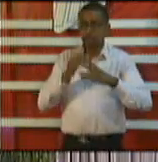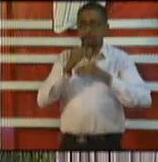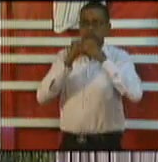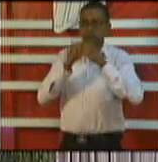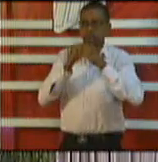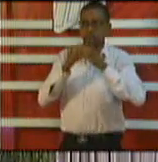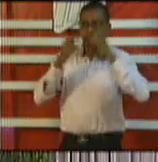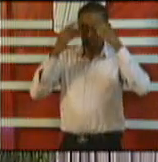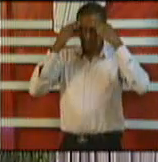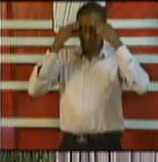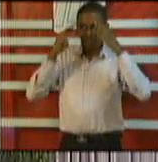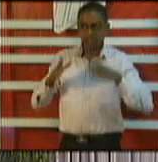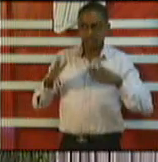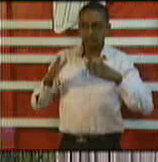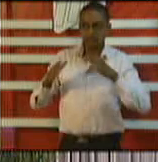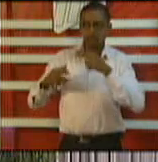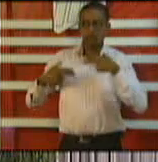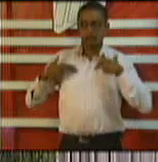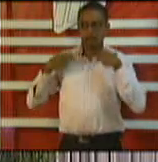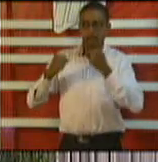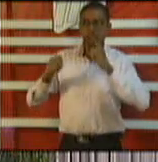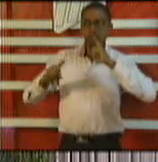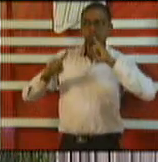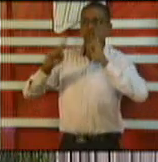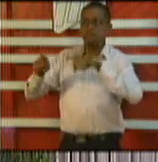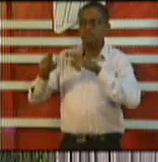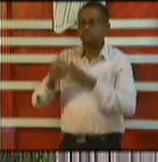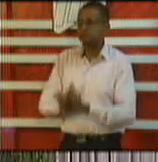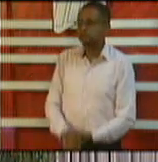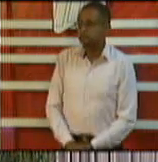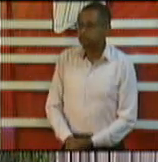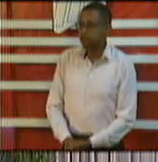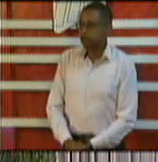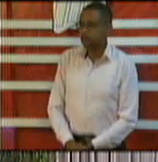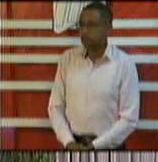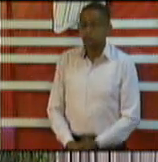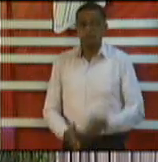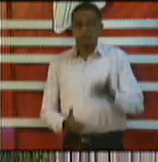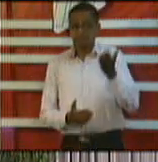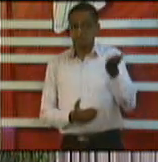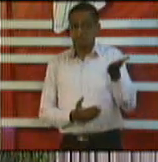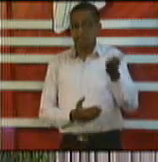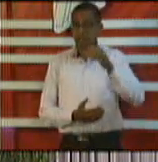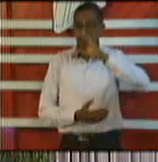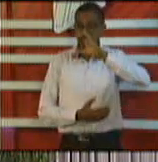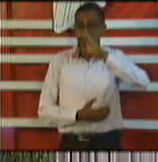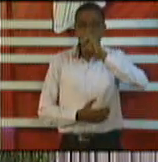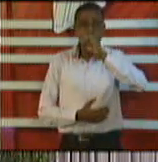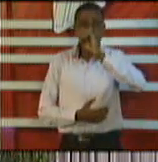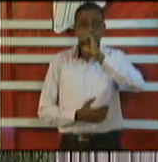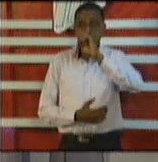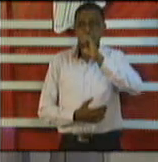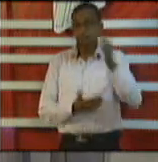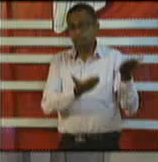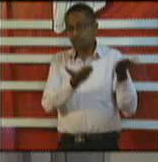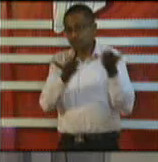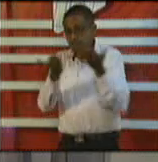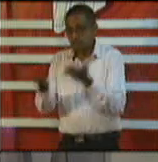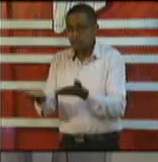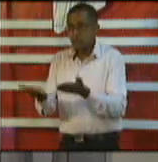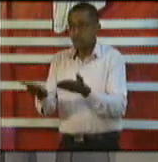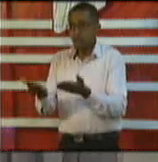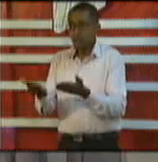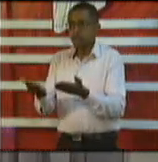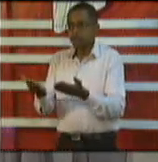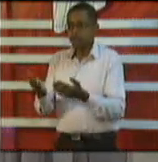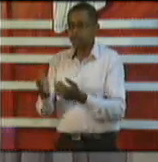what the CMO has said because this is important what Vern has raised the CMO actually brought the graphs at this press